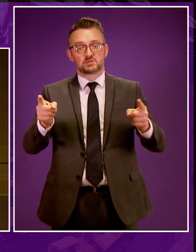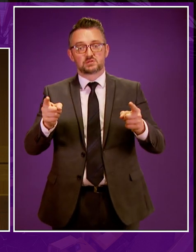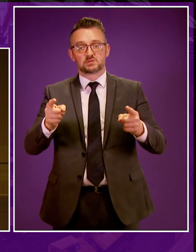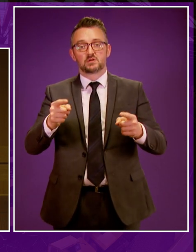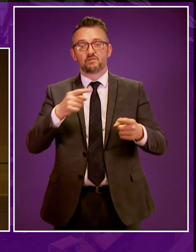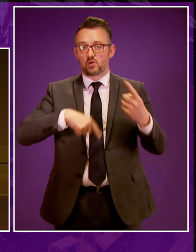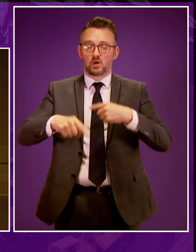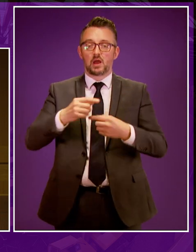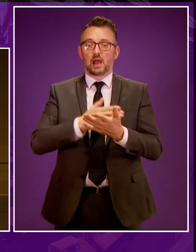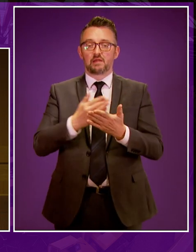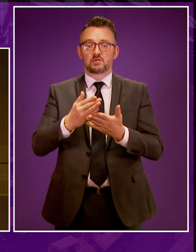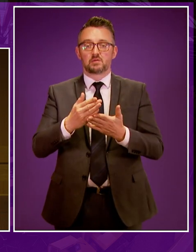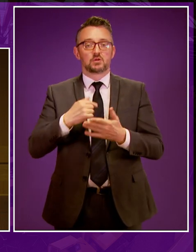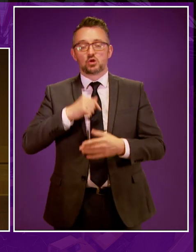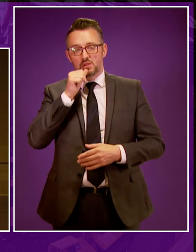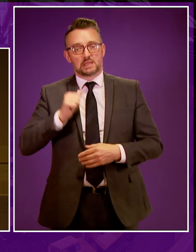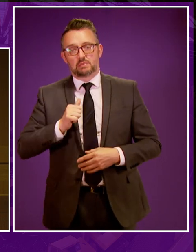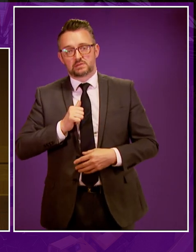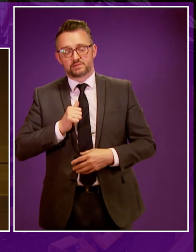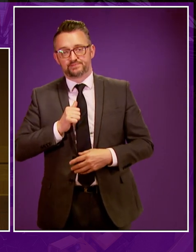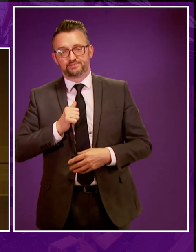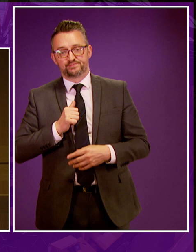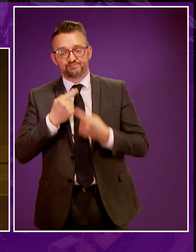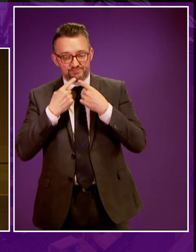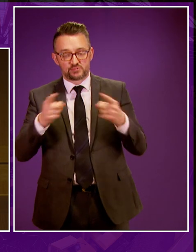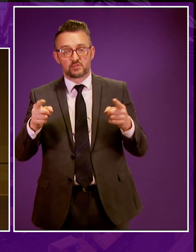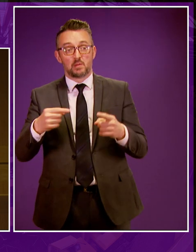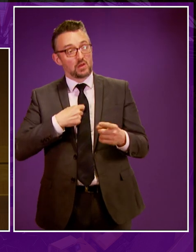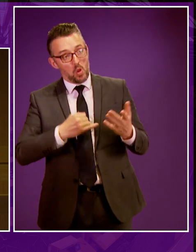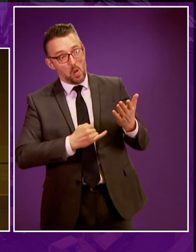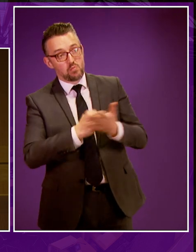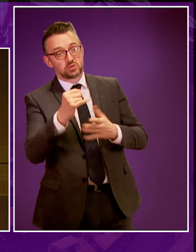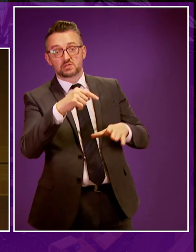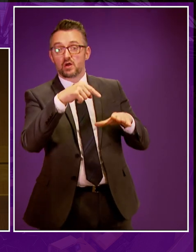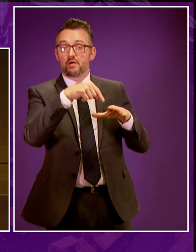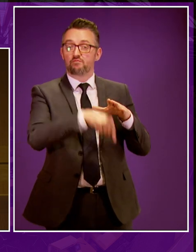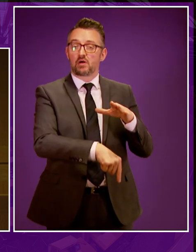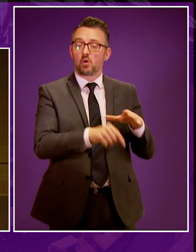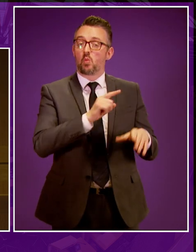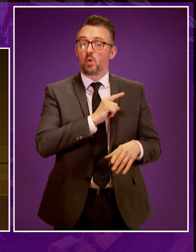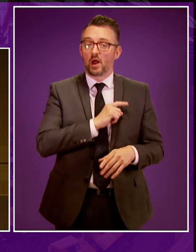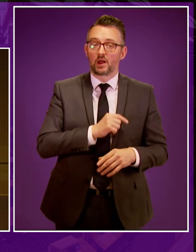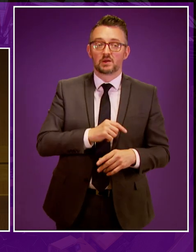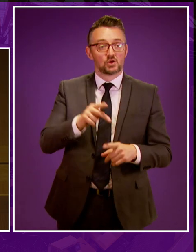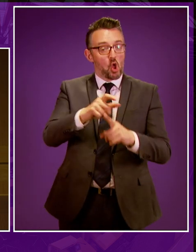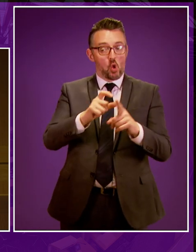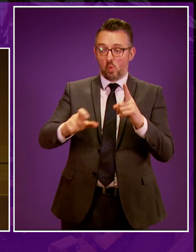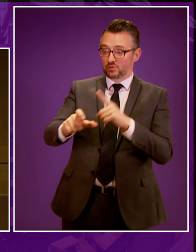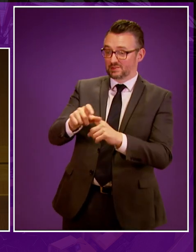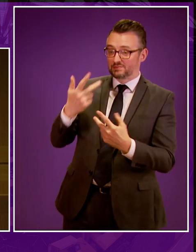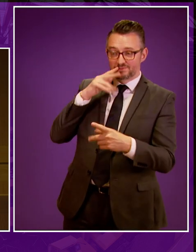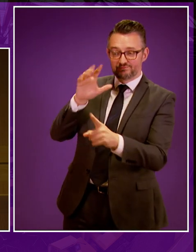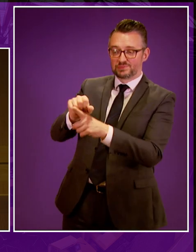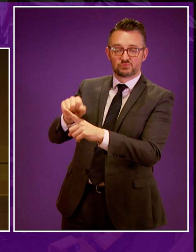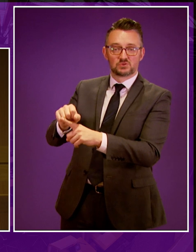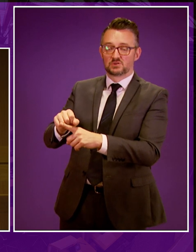transparency, but I won't hold my breath. I've actively opposed fracking because I've looked in depth at what it has done to communities elsewhere,